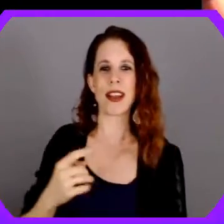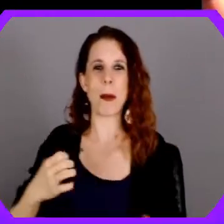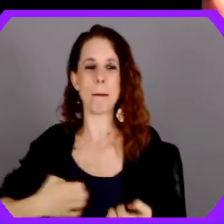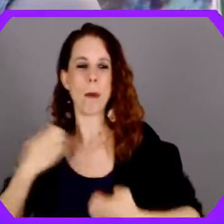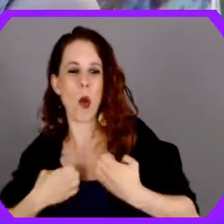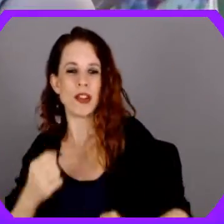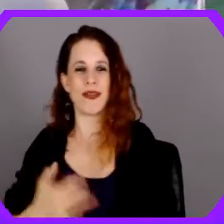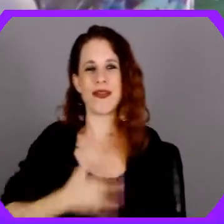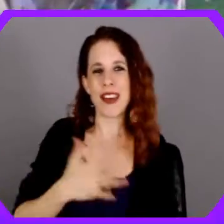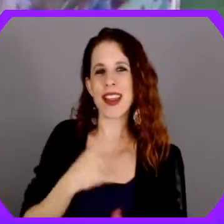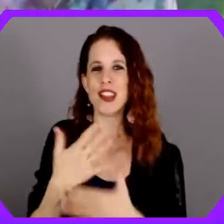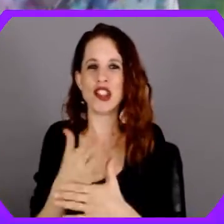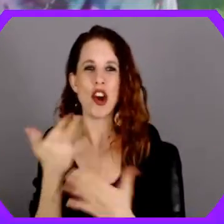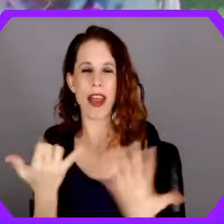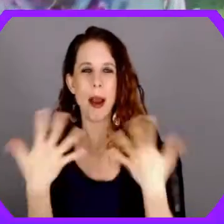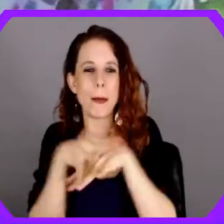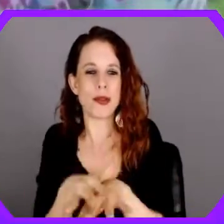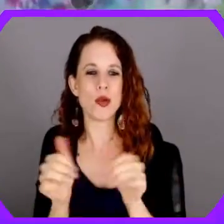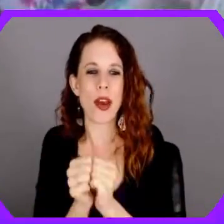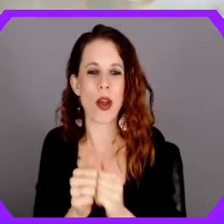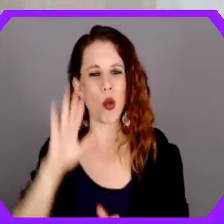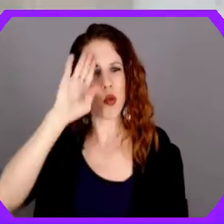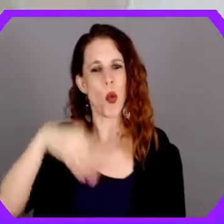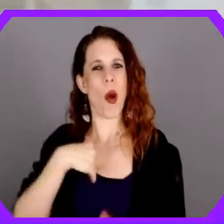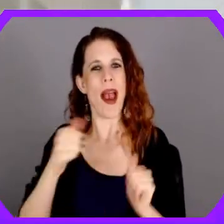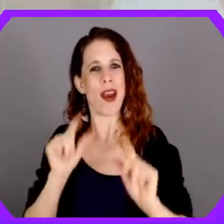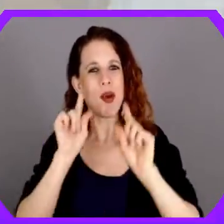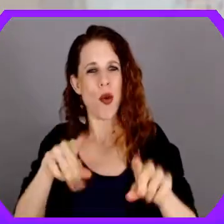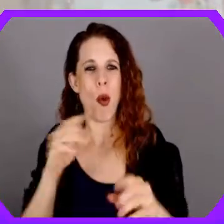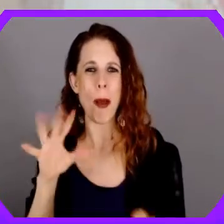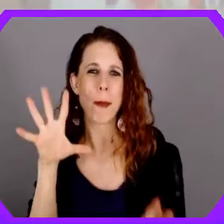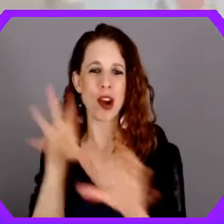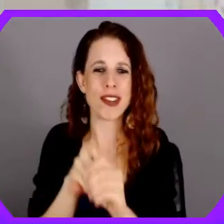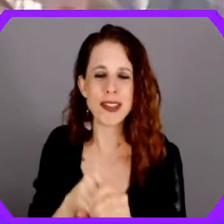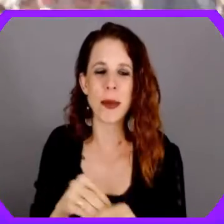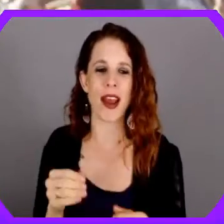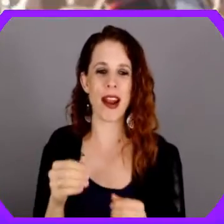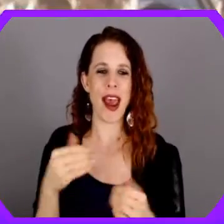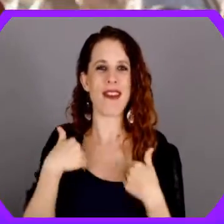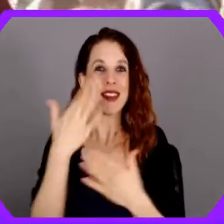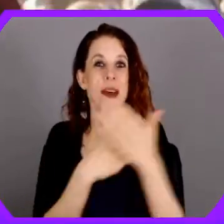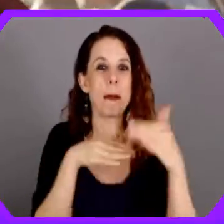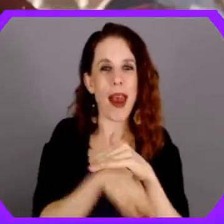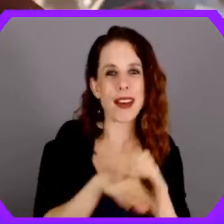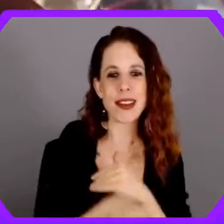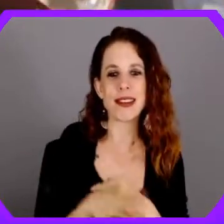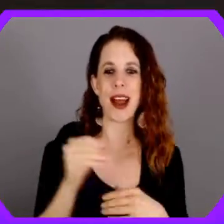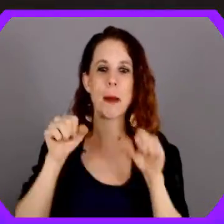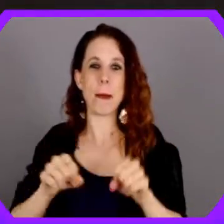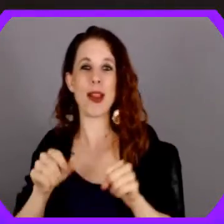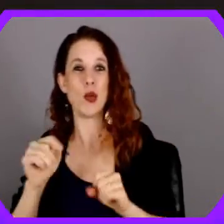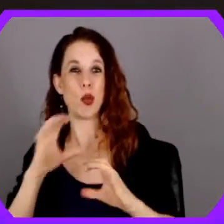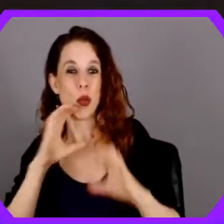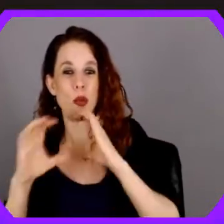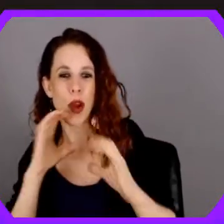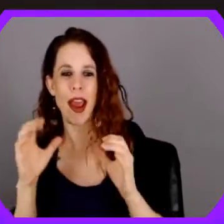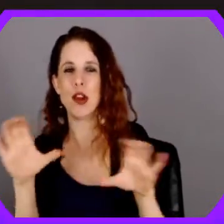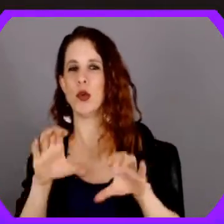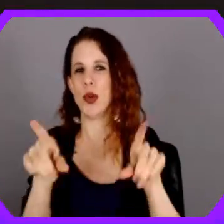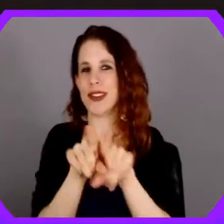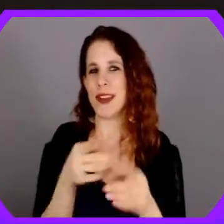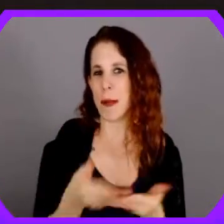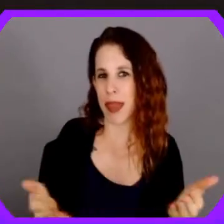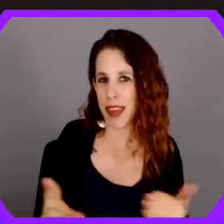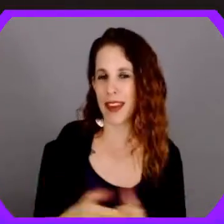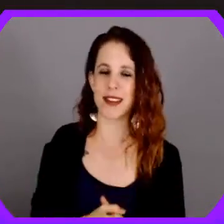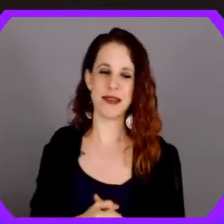music, the emotion, the feeling, the sharing that comes together. With knowing that I could go and participate and have some access, the ability to communicate that other